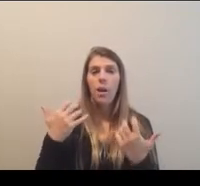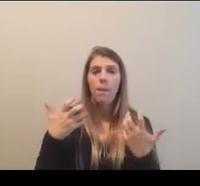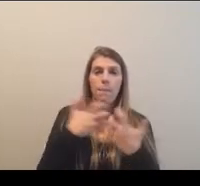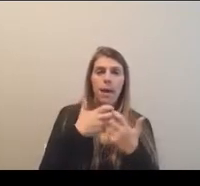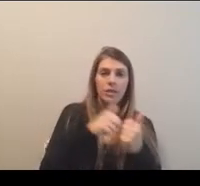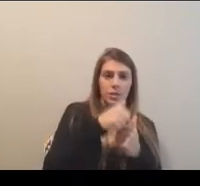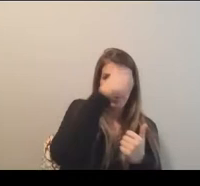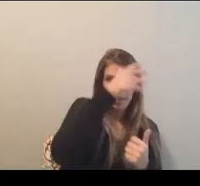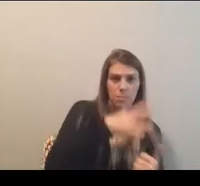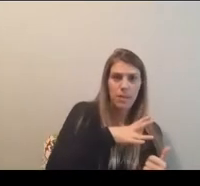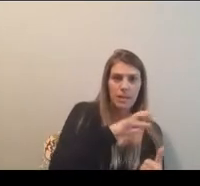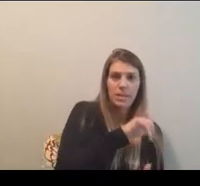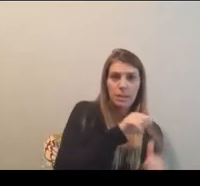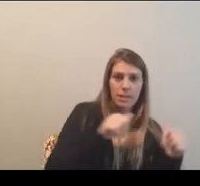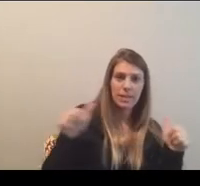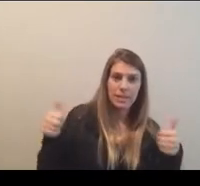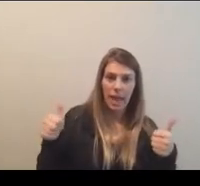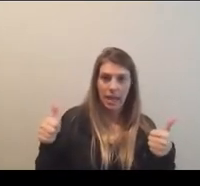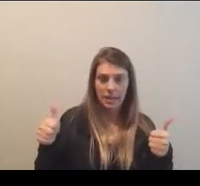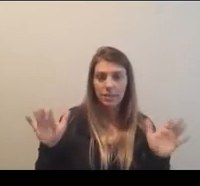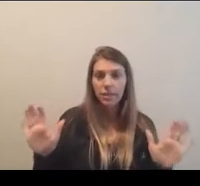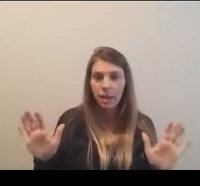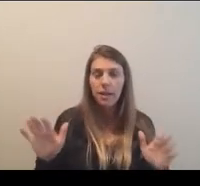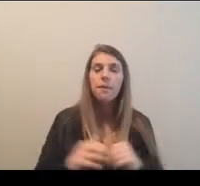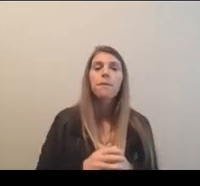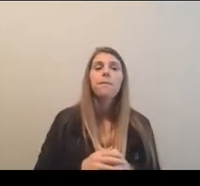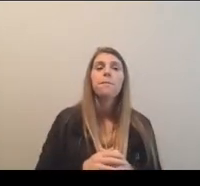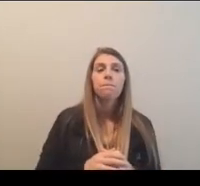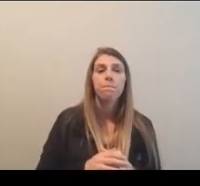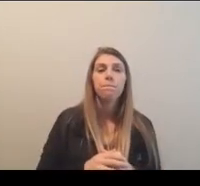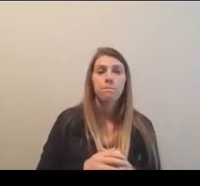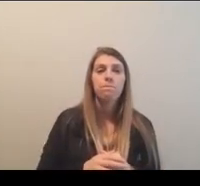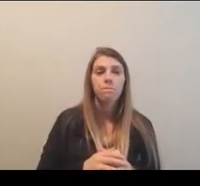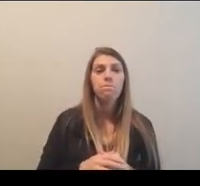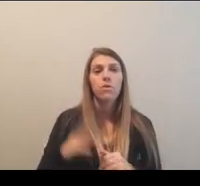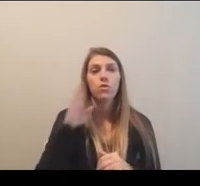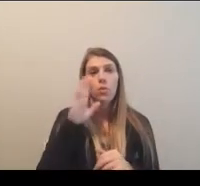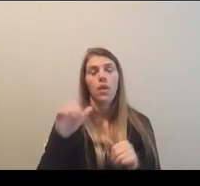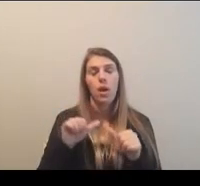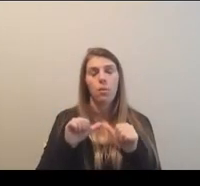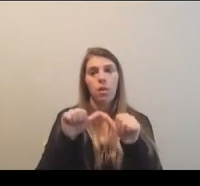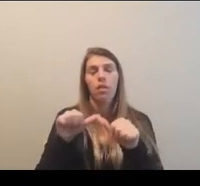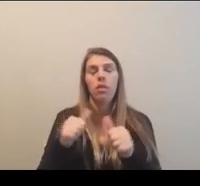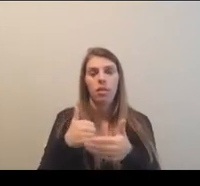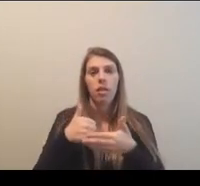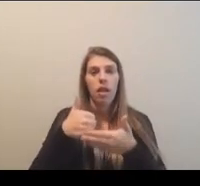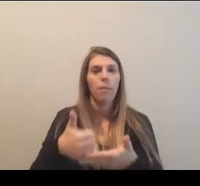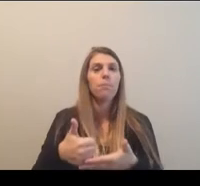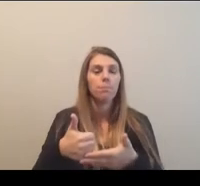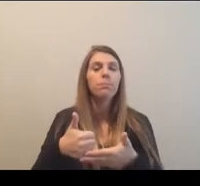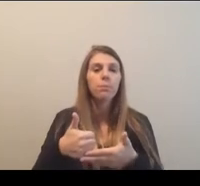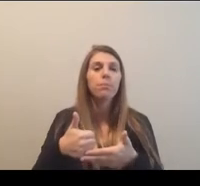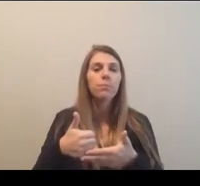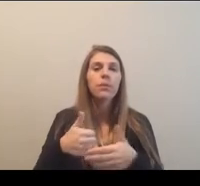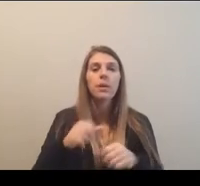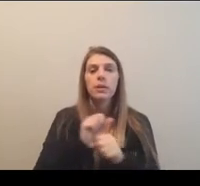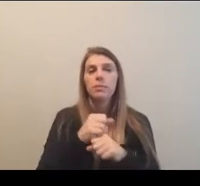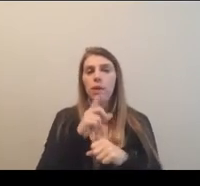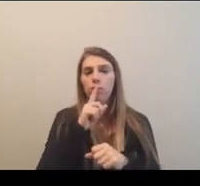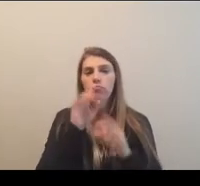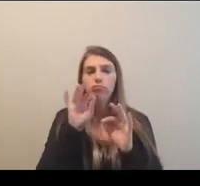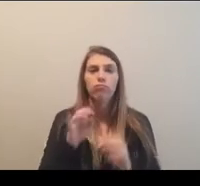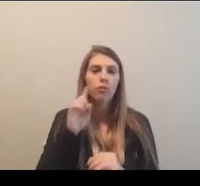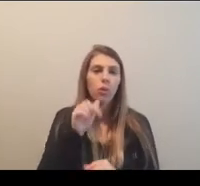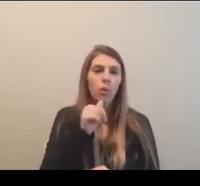men's basketball championship staff. Um, so that, that'll go a long way, obviously, to helping with the good work that's going on for the women's